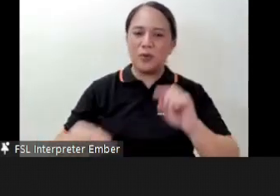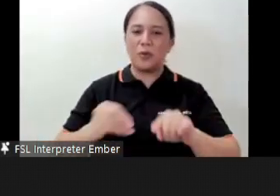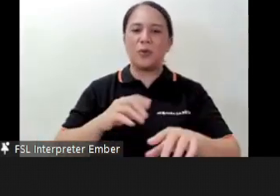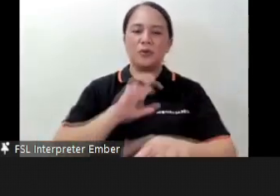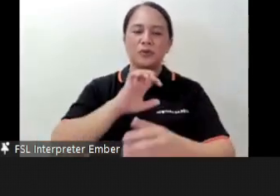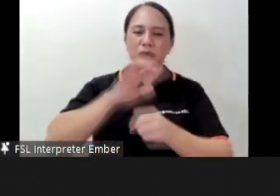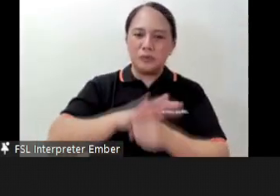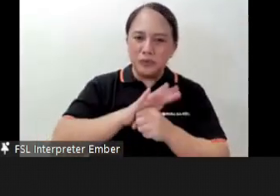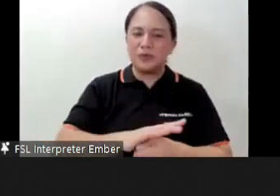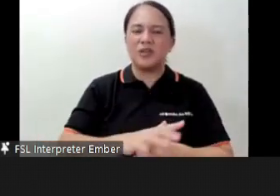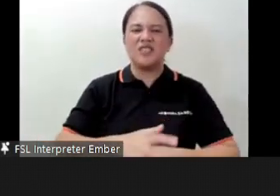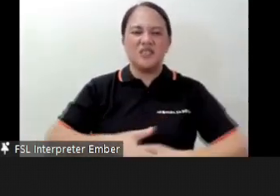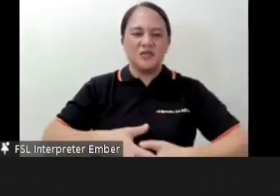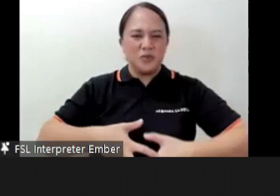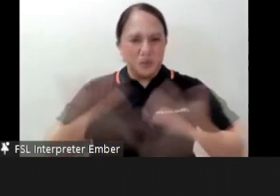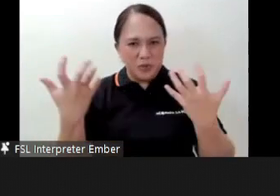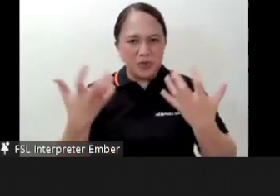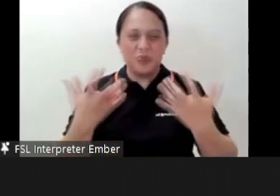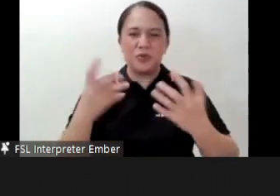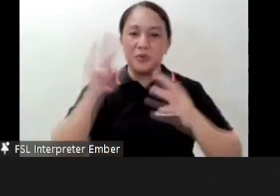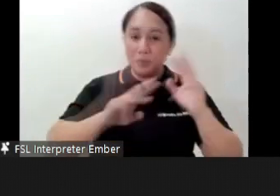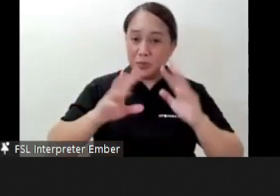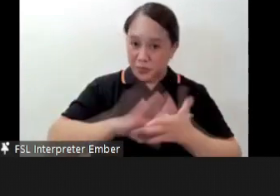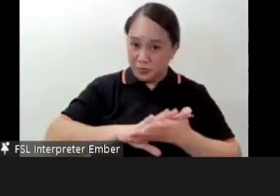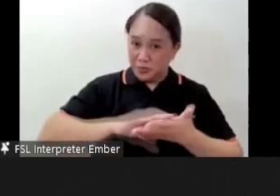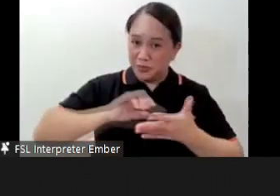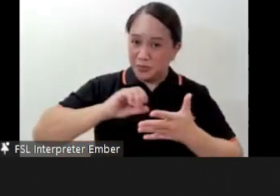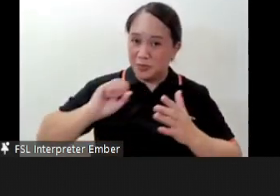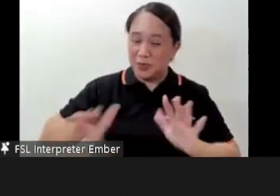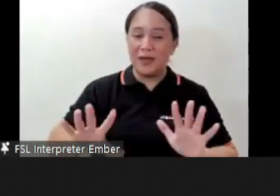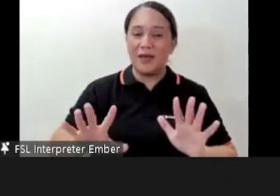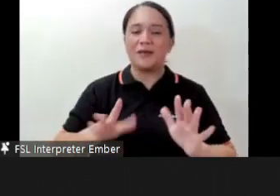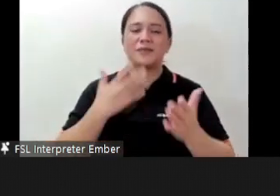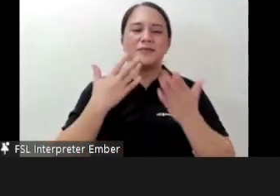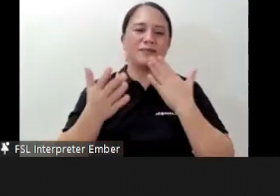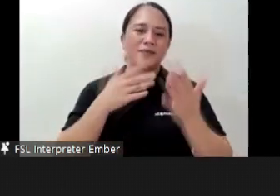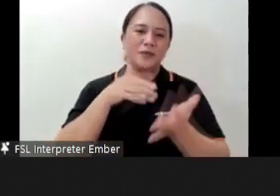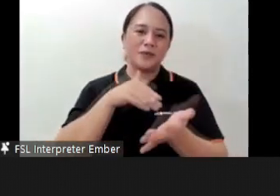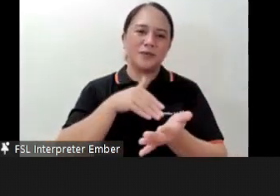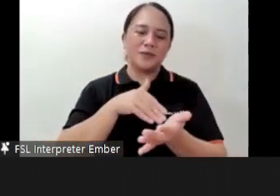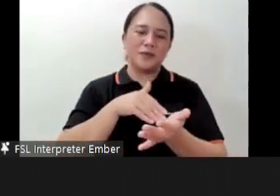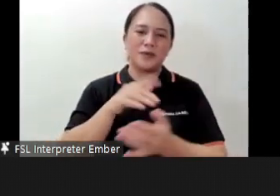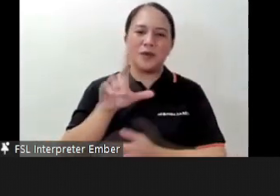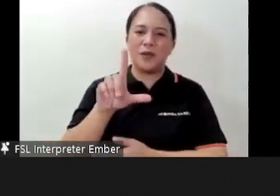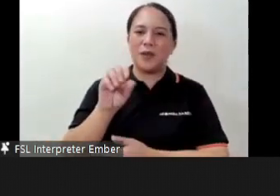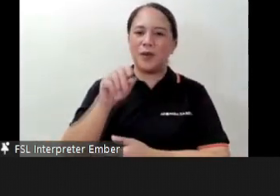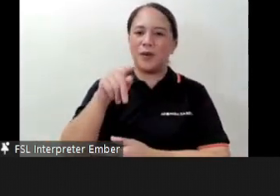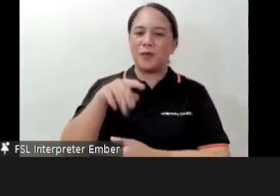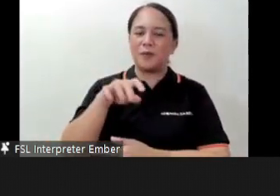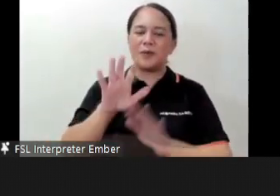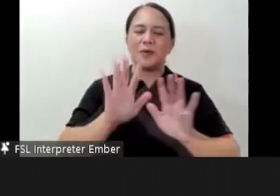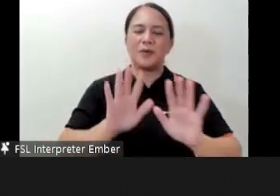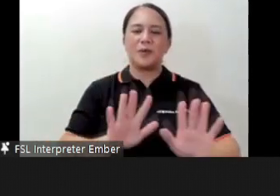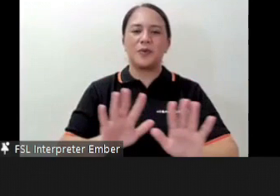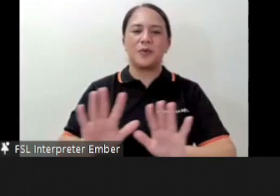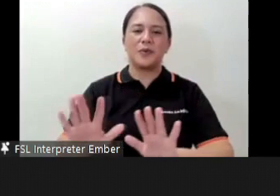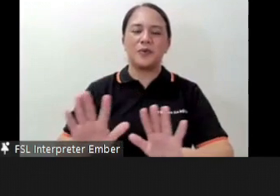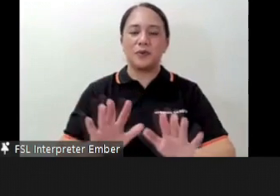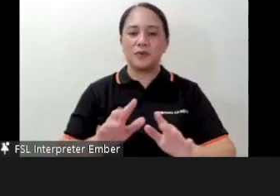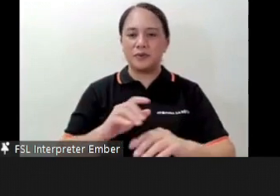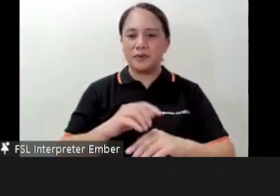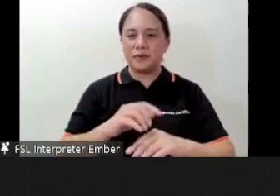anger and your worries? Thank you very much Dr. Lopez for that very relaxing moment with us